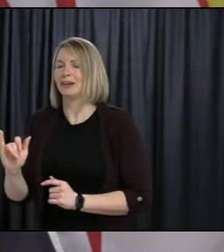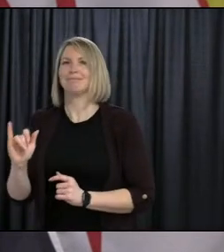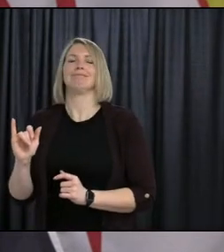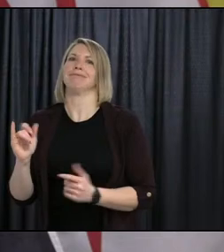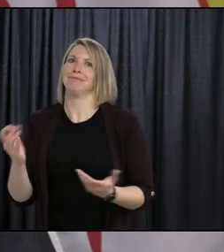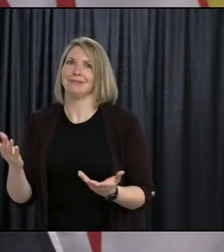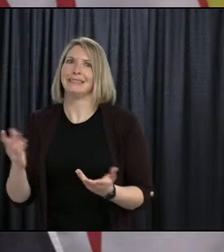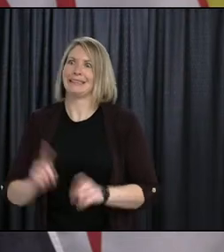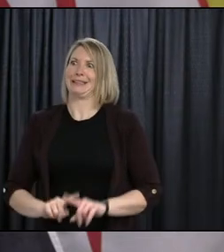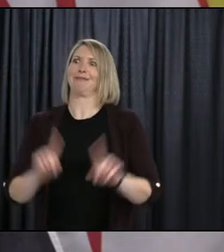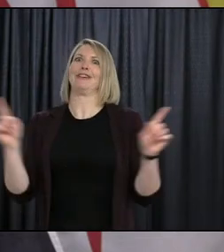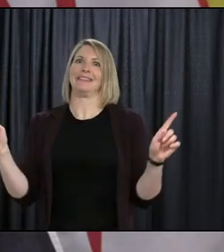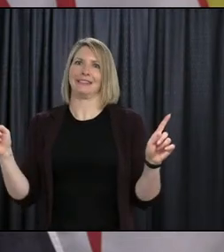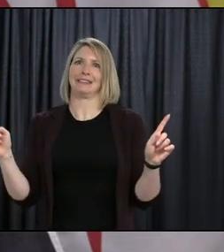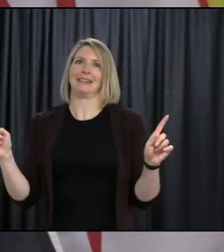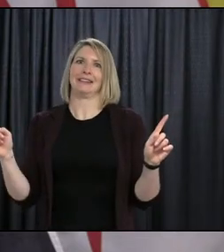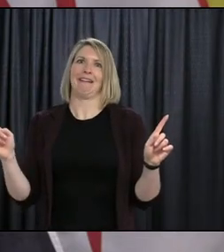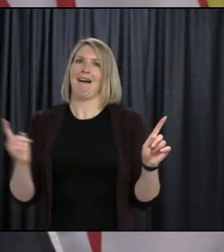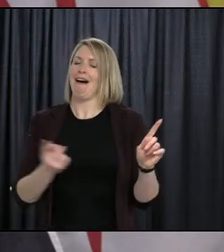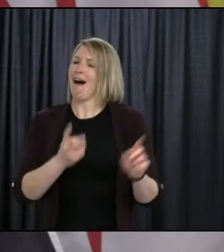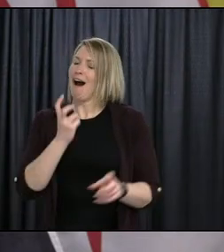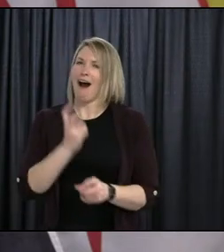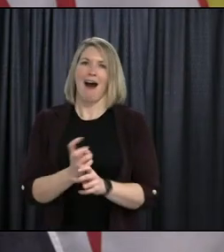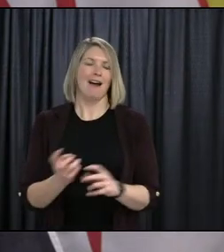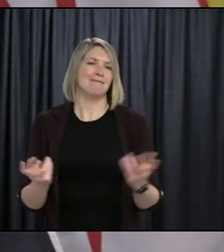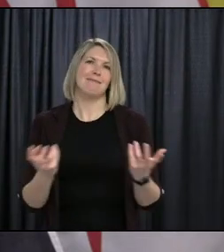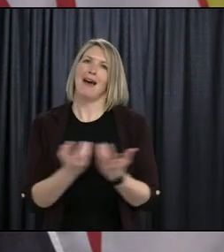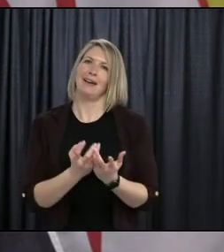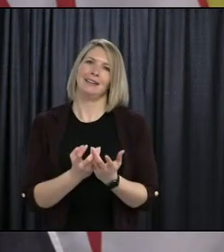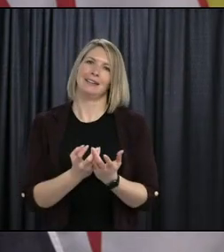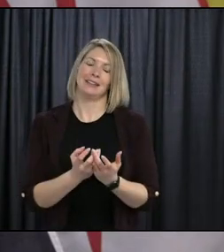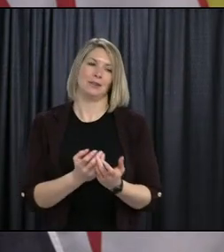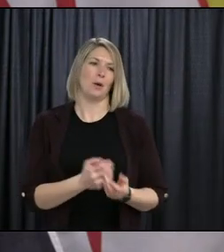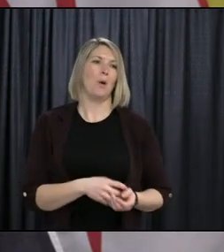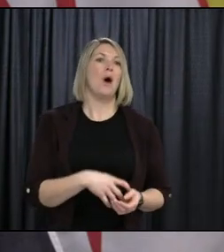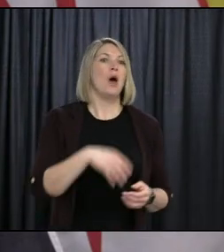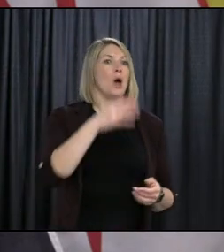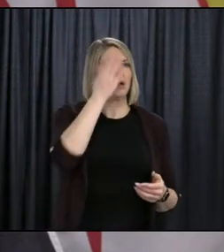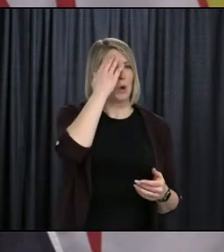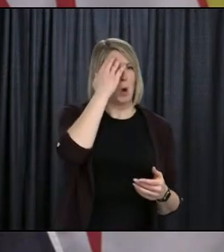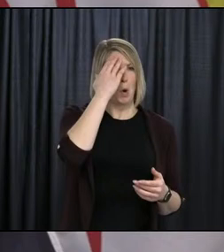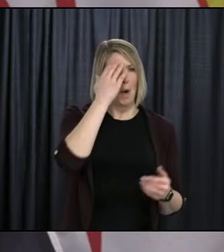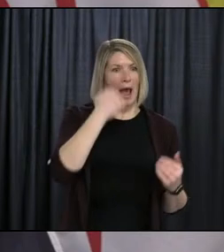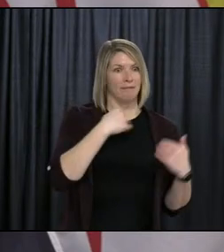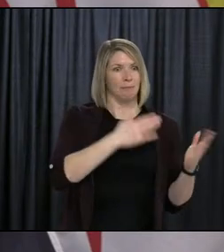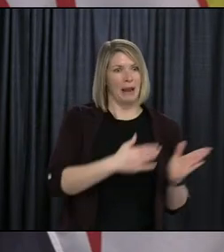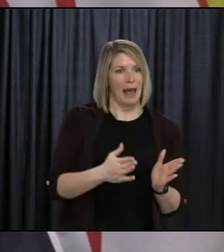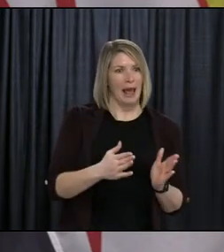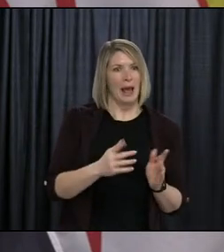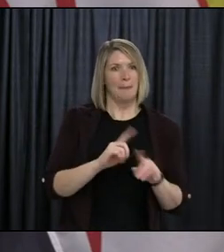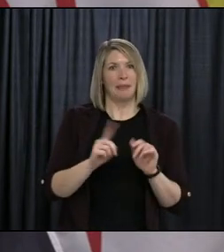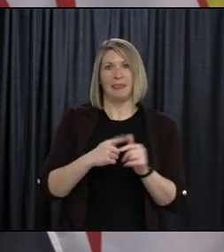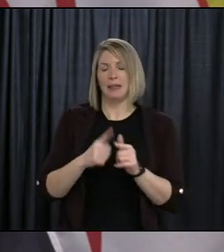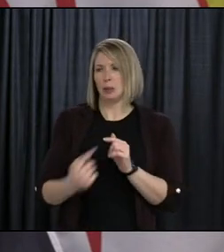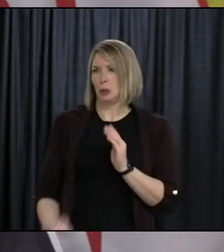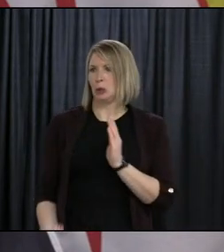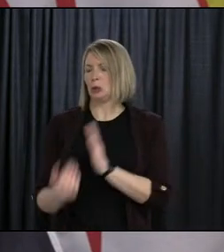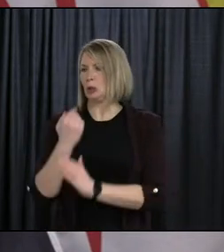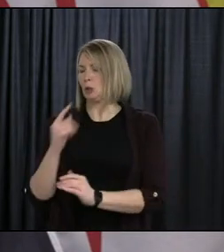anytime there's any kind of a tweak or a difference in procedure or this new variant has introduced new